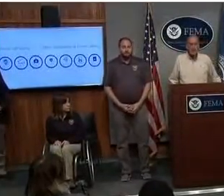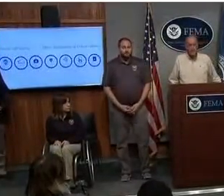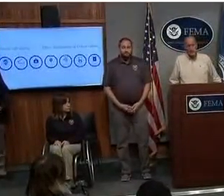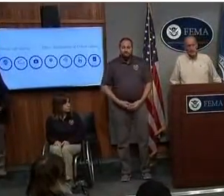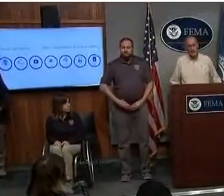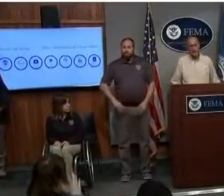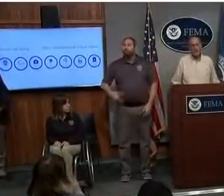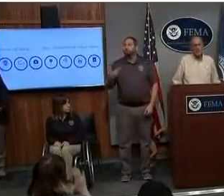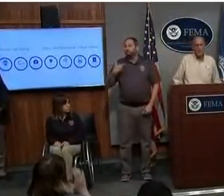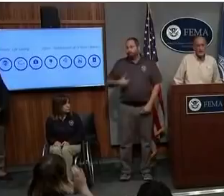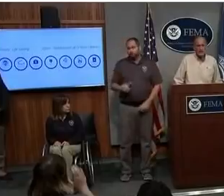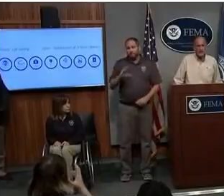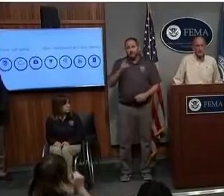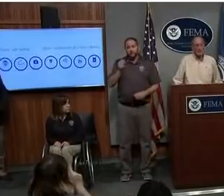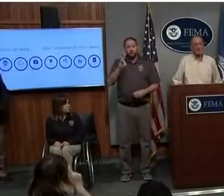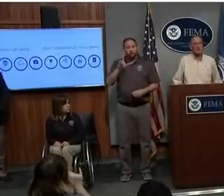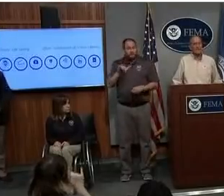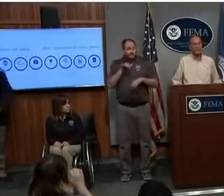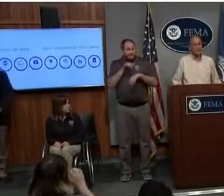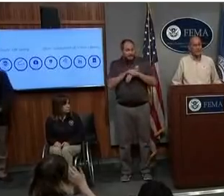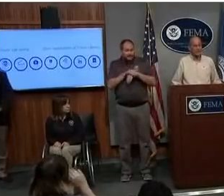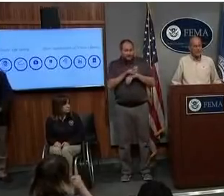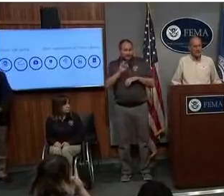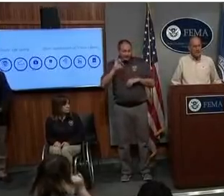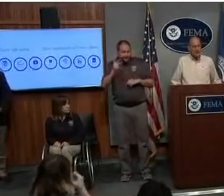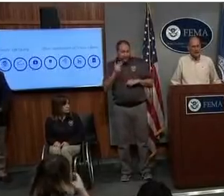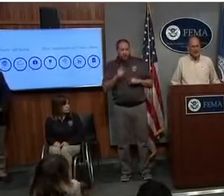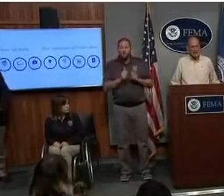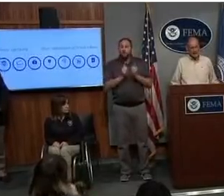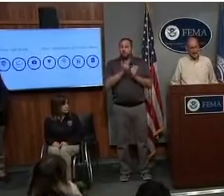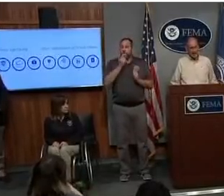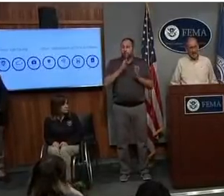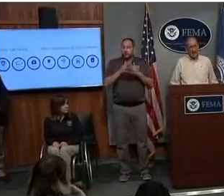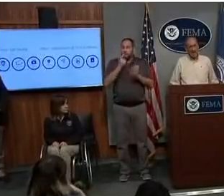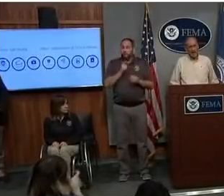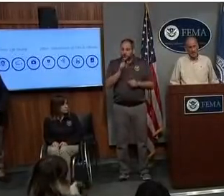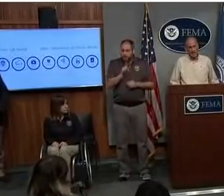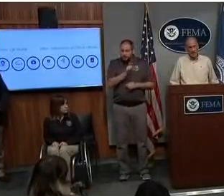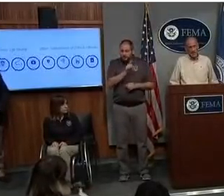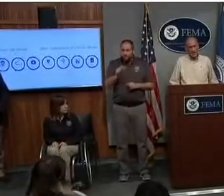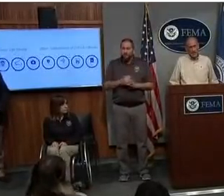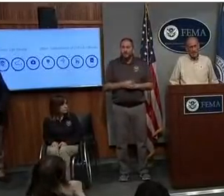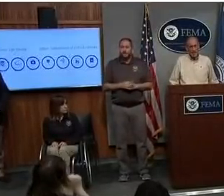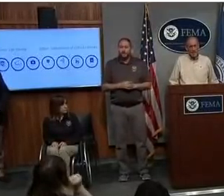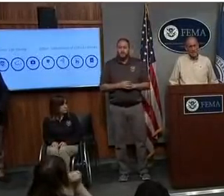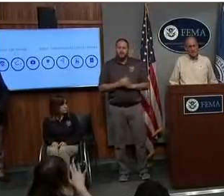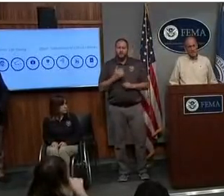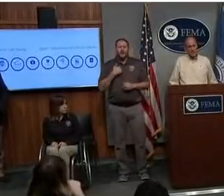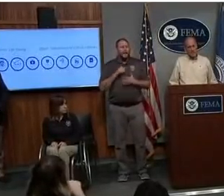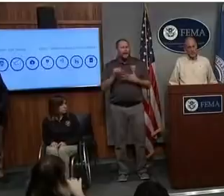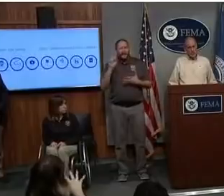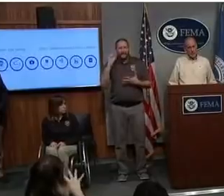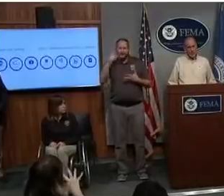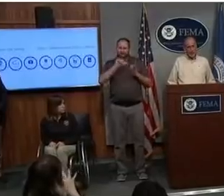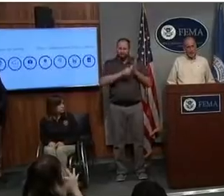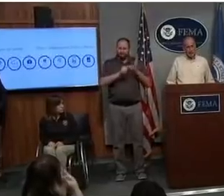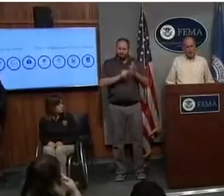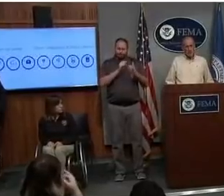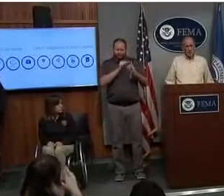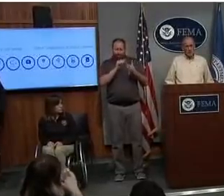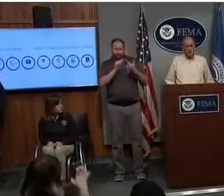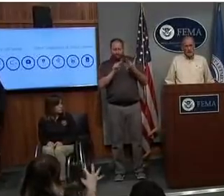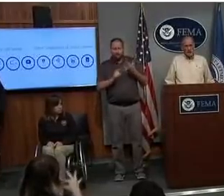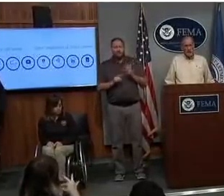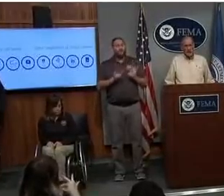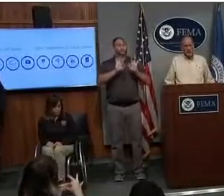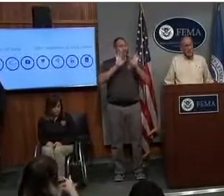I'm Charlie English with the American Red Cross. And I'd like to highlight a family reunification